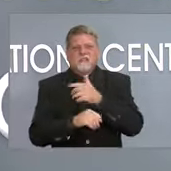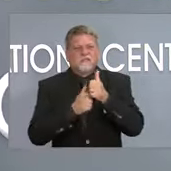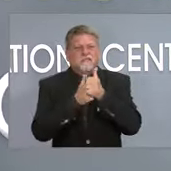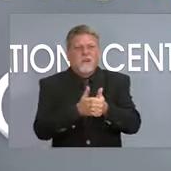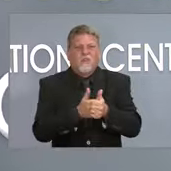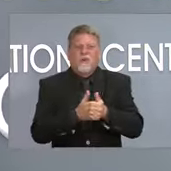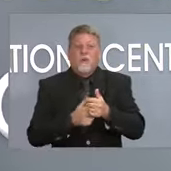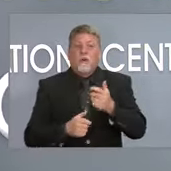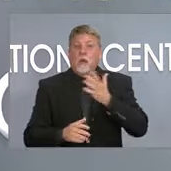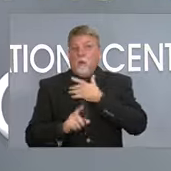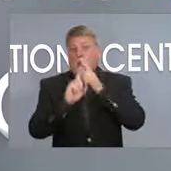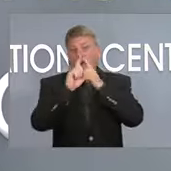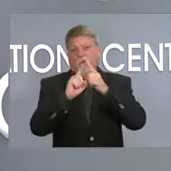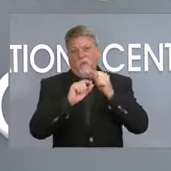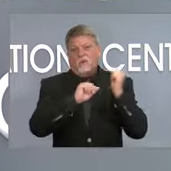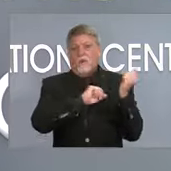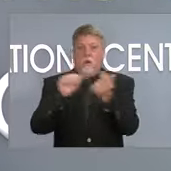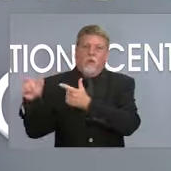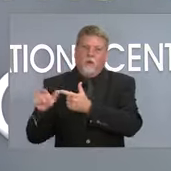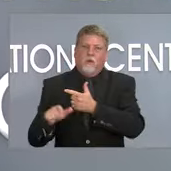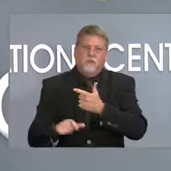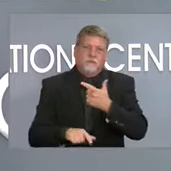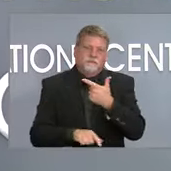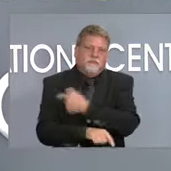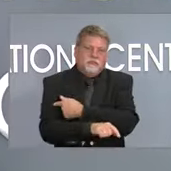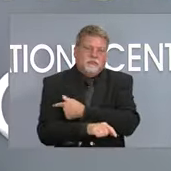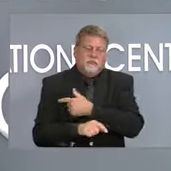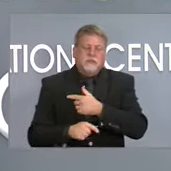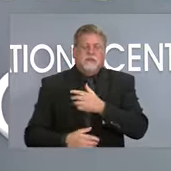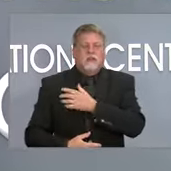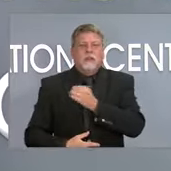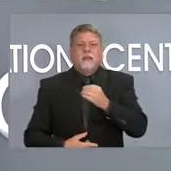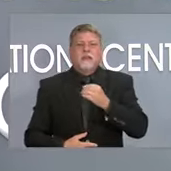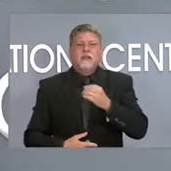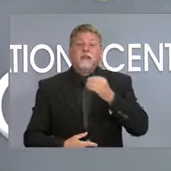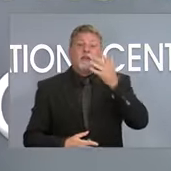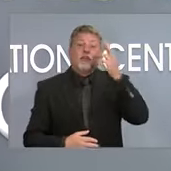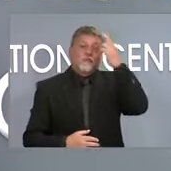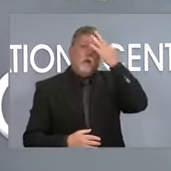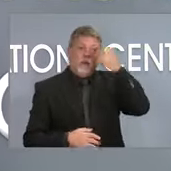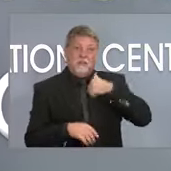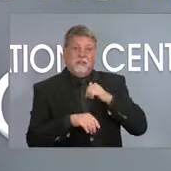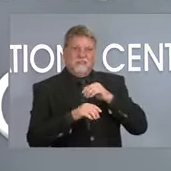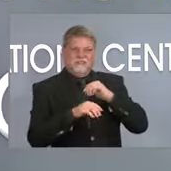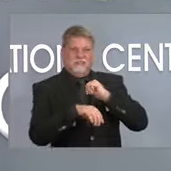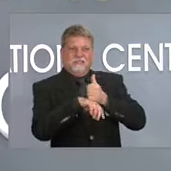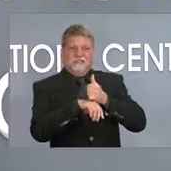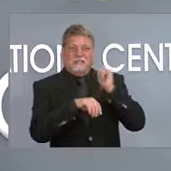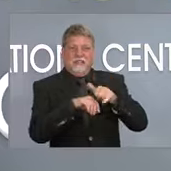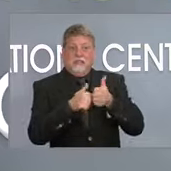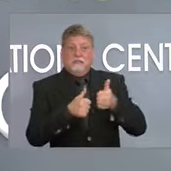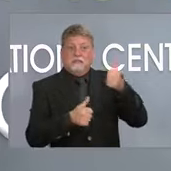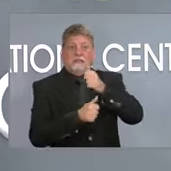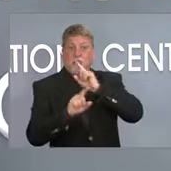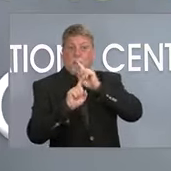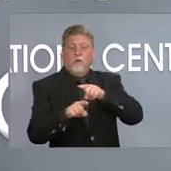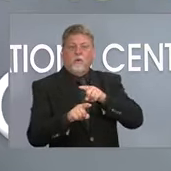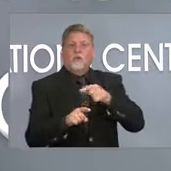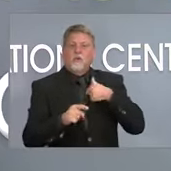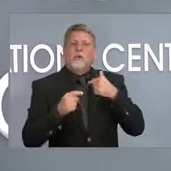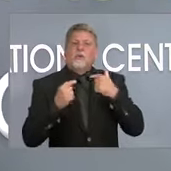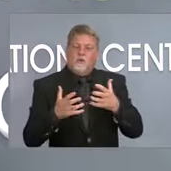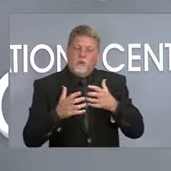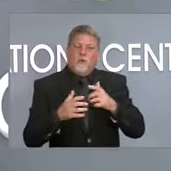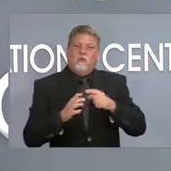goal was to get everybody vaccinated. And the idea is that we want to require these vaccinations and get state